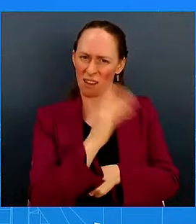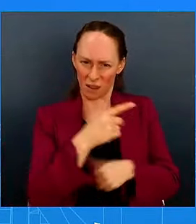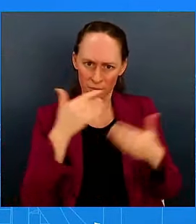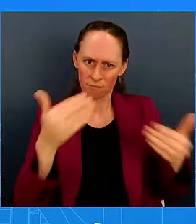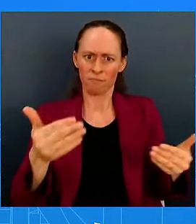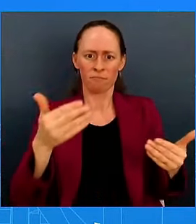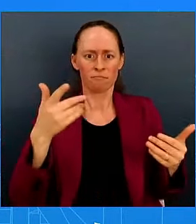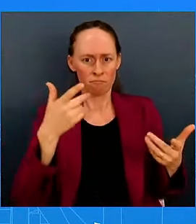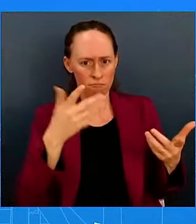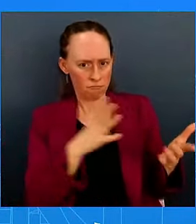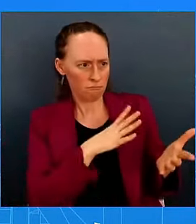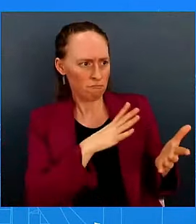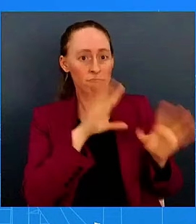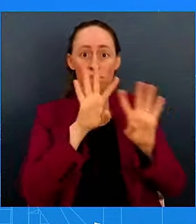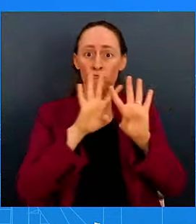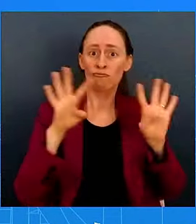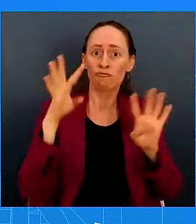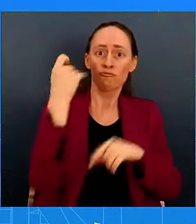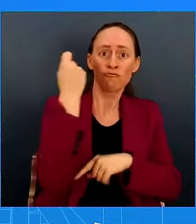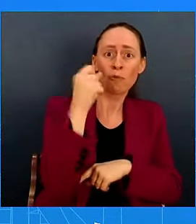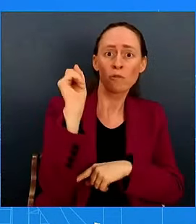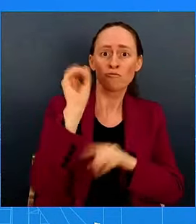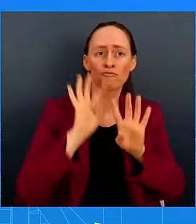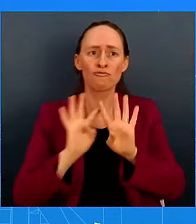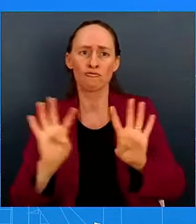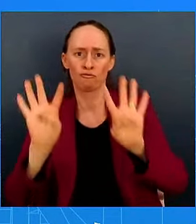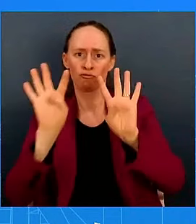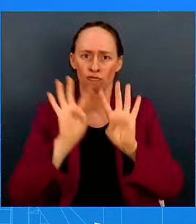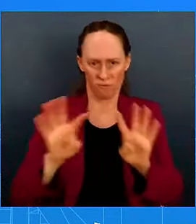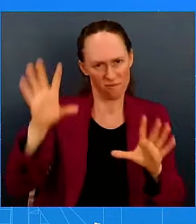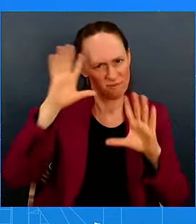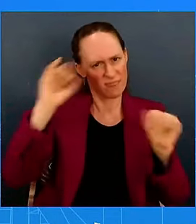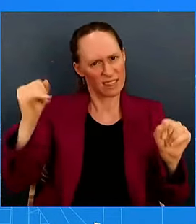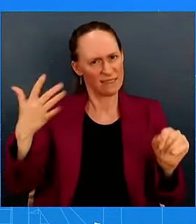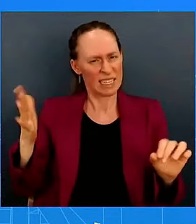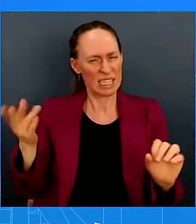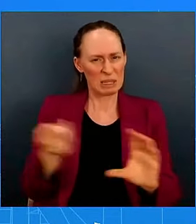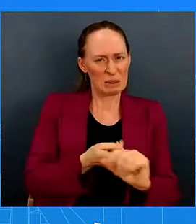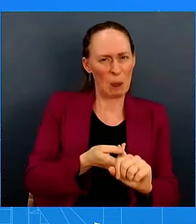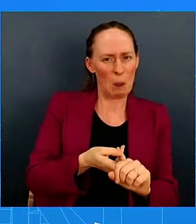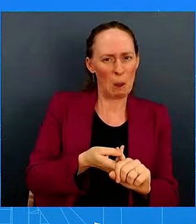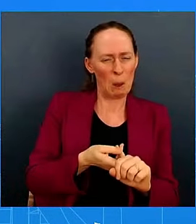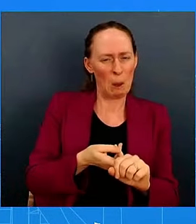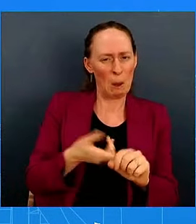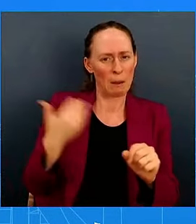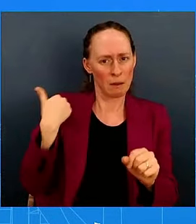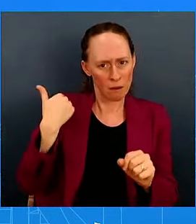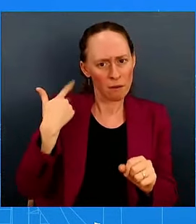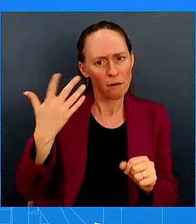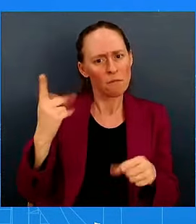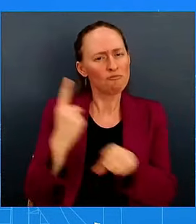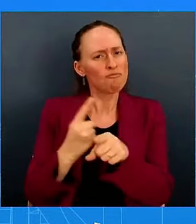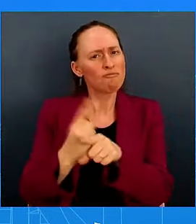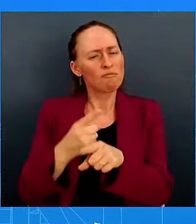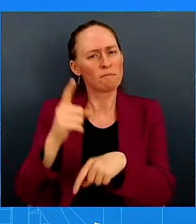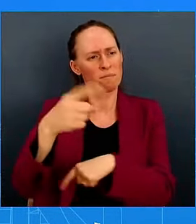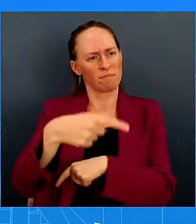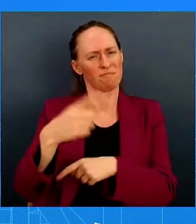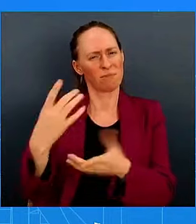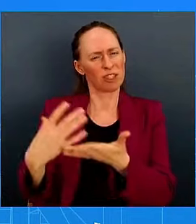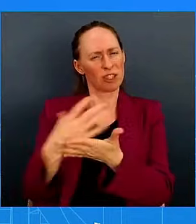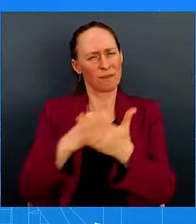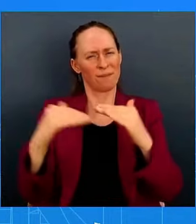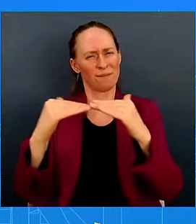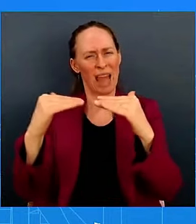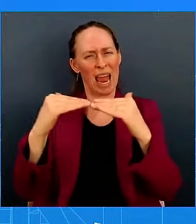UAW workers, and he believes they deserve a fair deal. He also believes in collective bargaining and will continue to encourage the